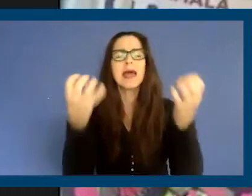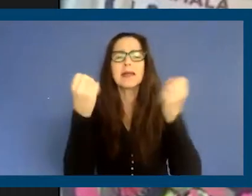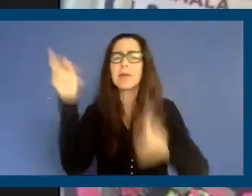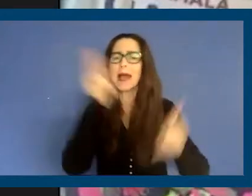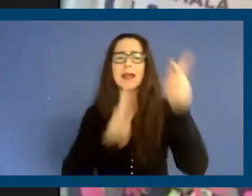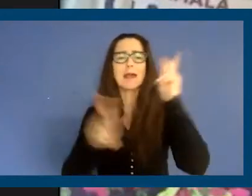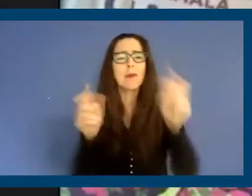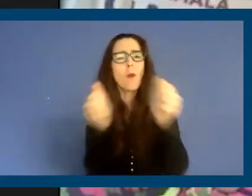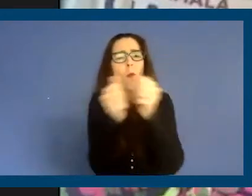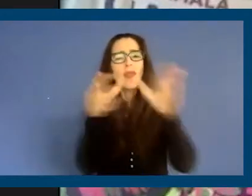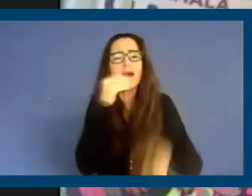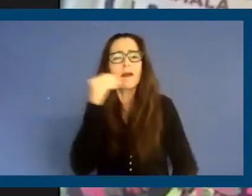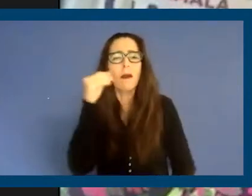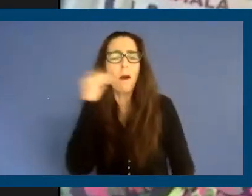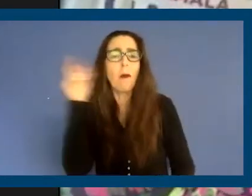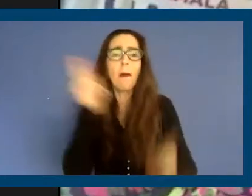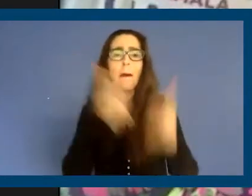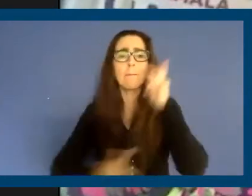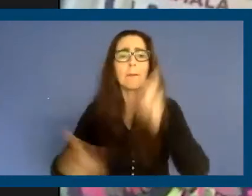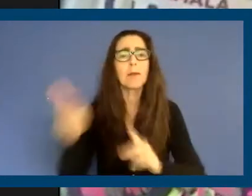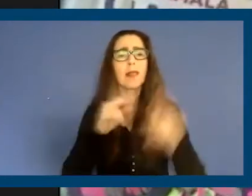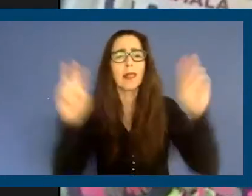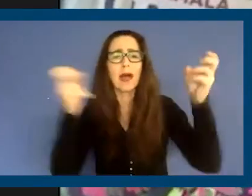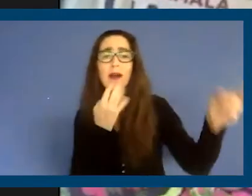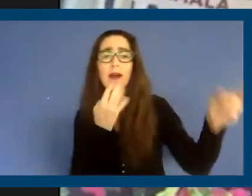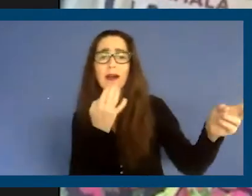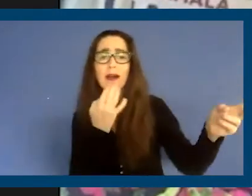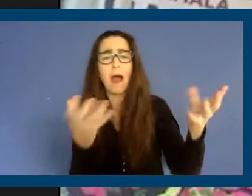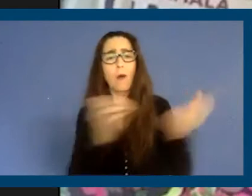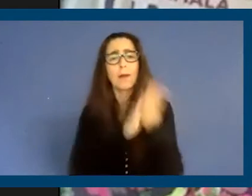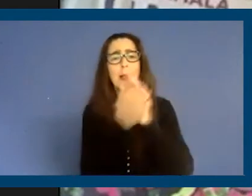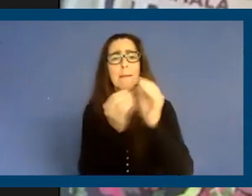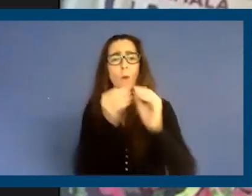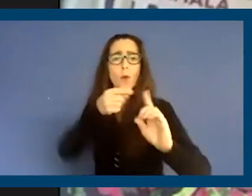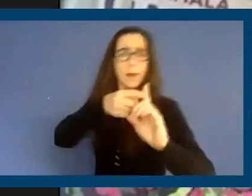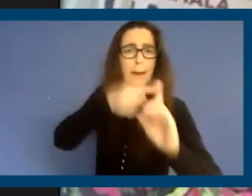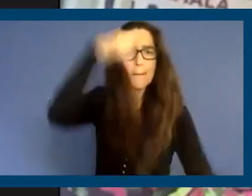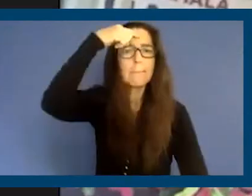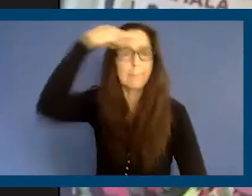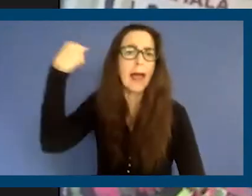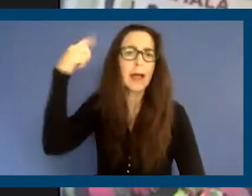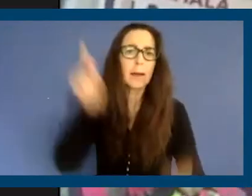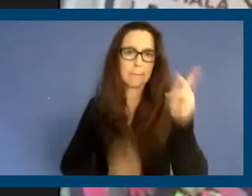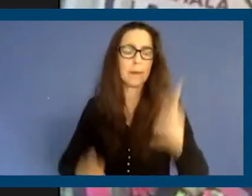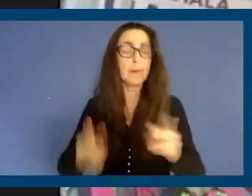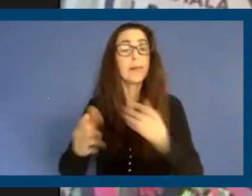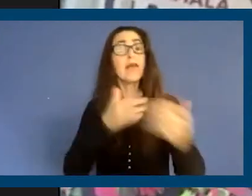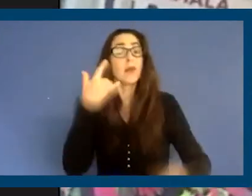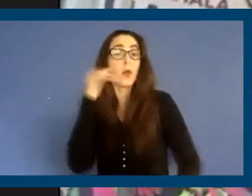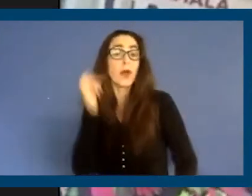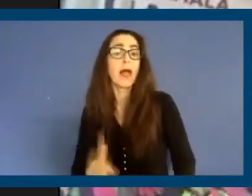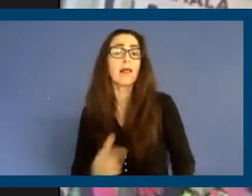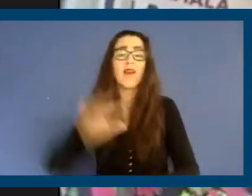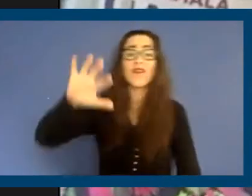the Senator said, people of color. But I want to be more specific. Black people. Even though California has the fifth